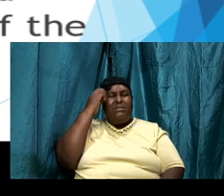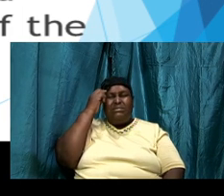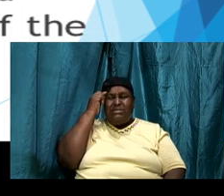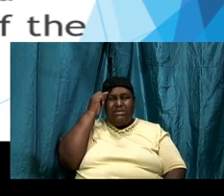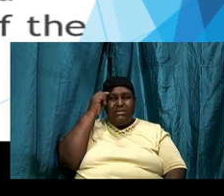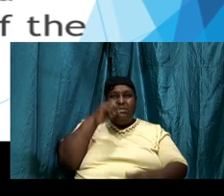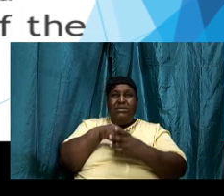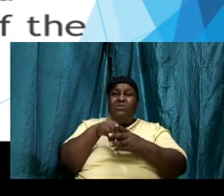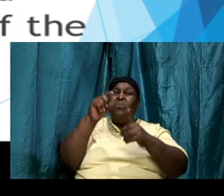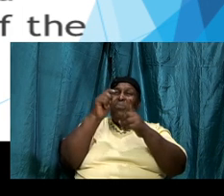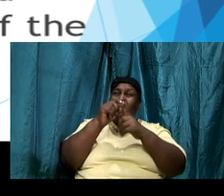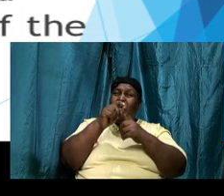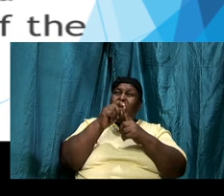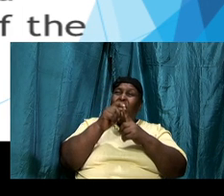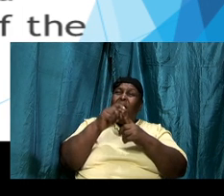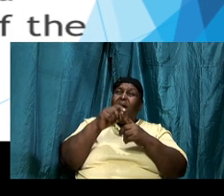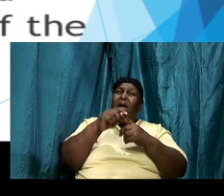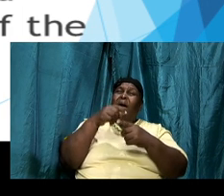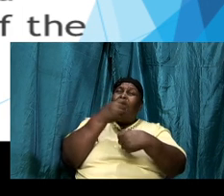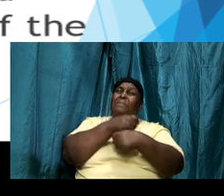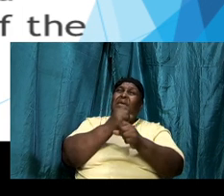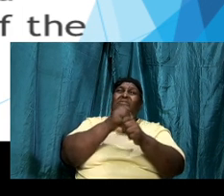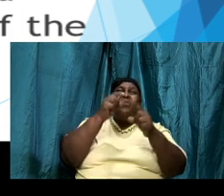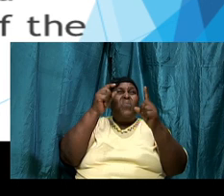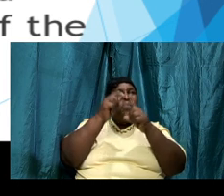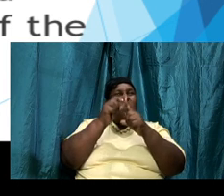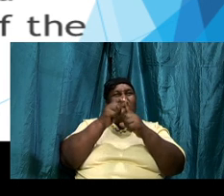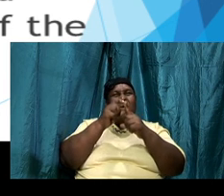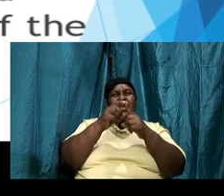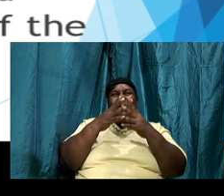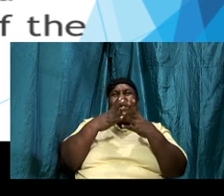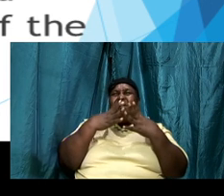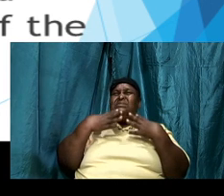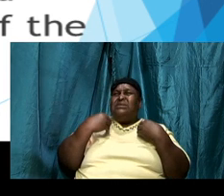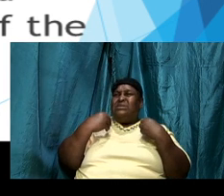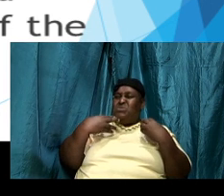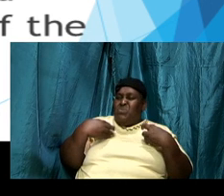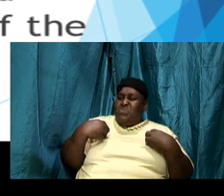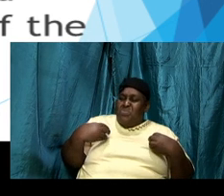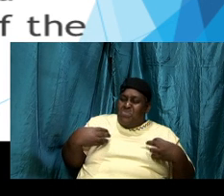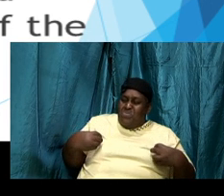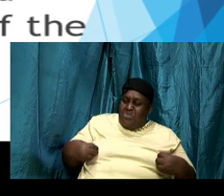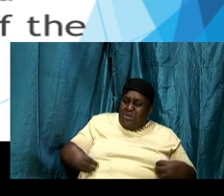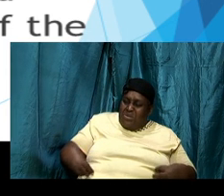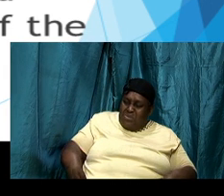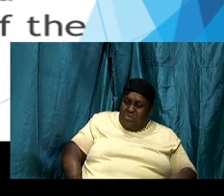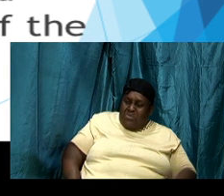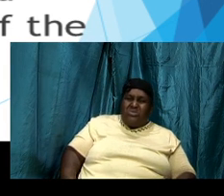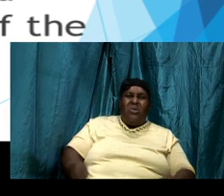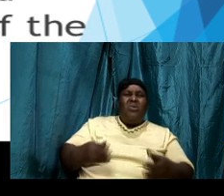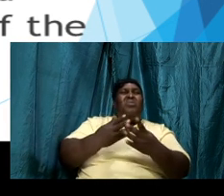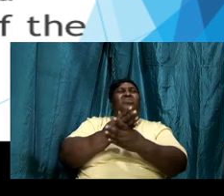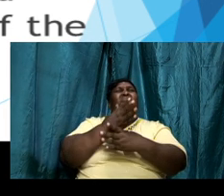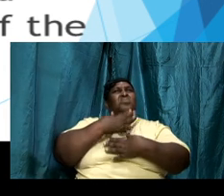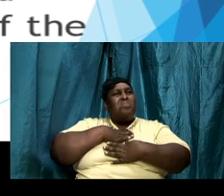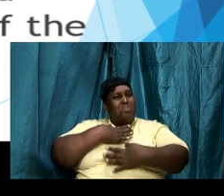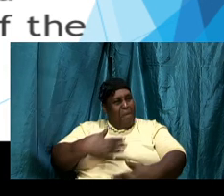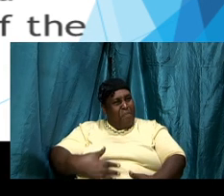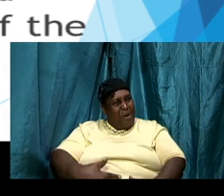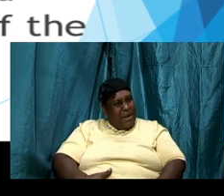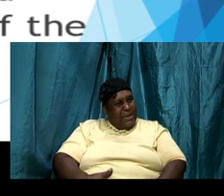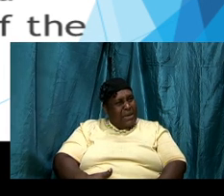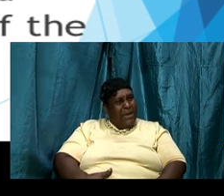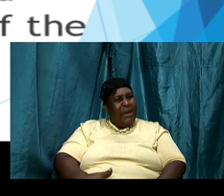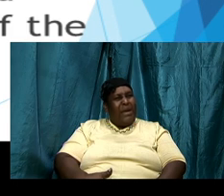marinate our being our spirits our system it starts to become one with us and God starts